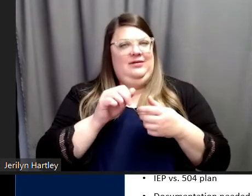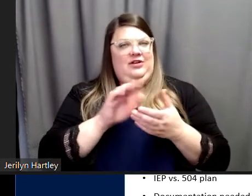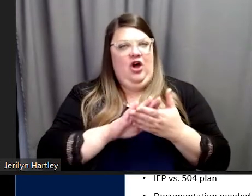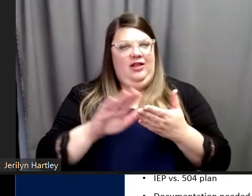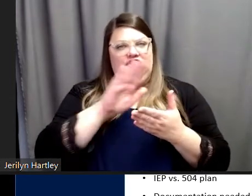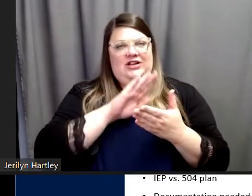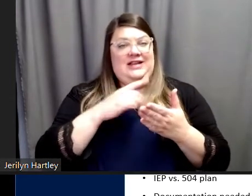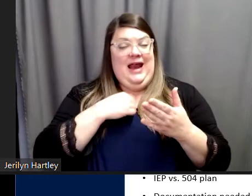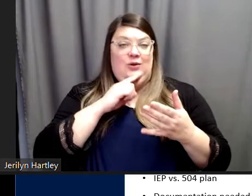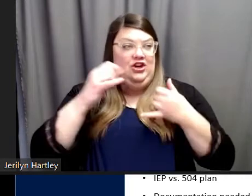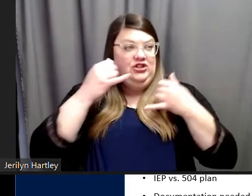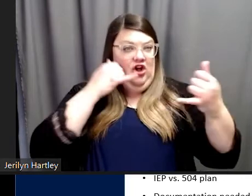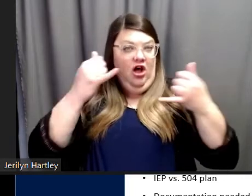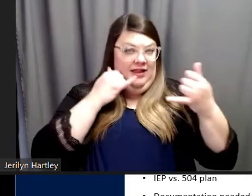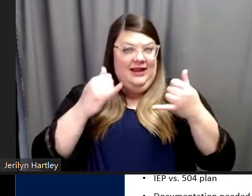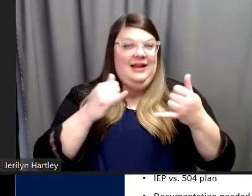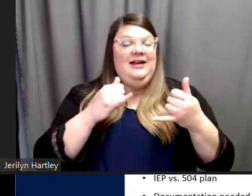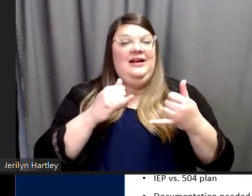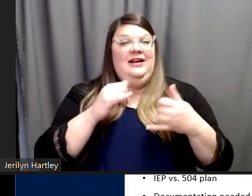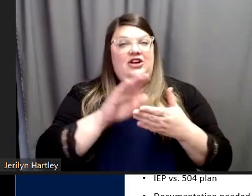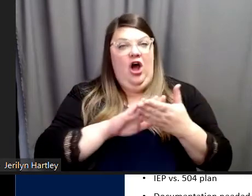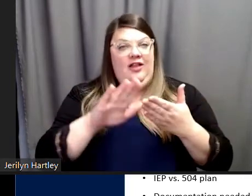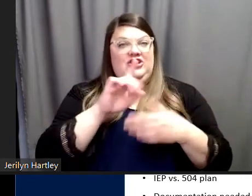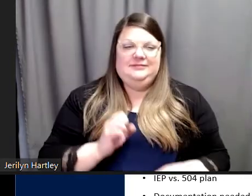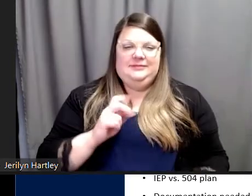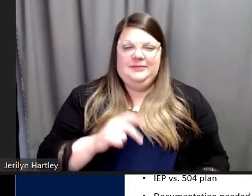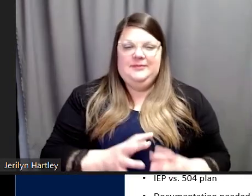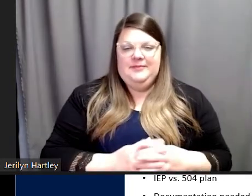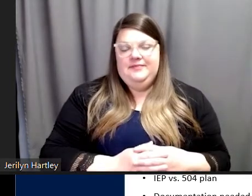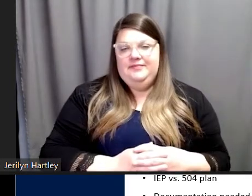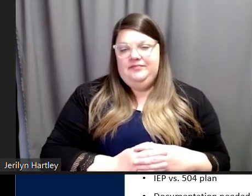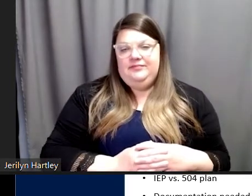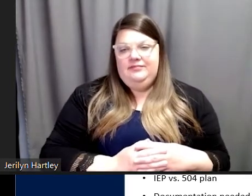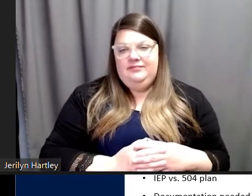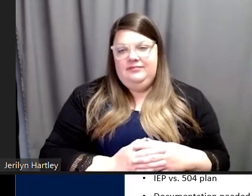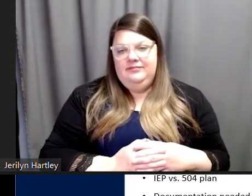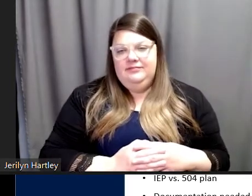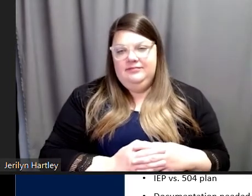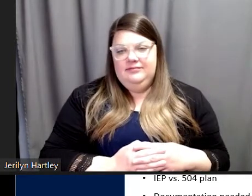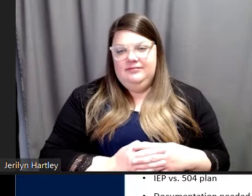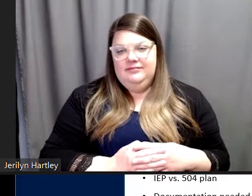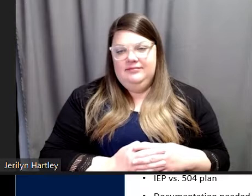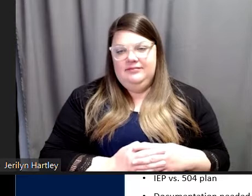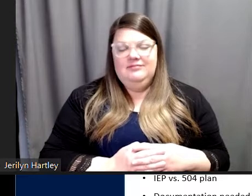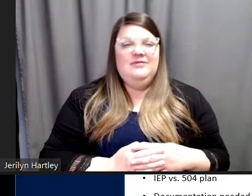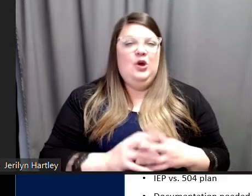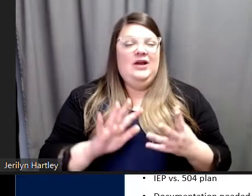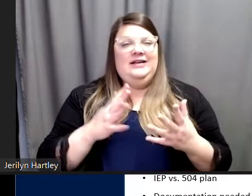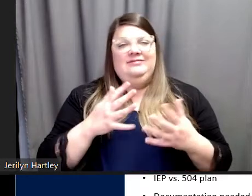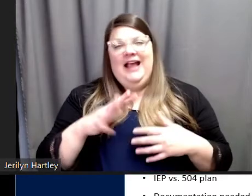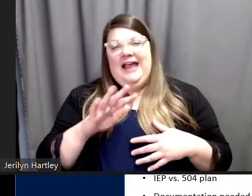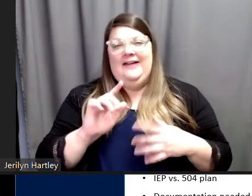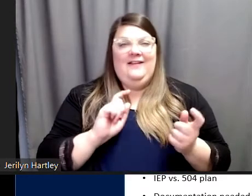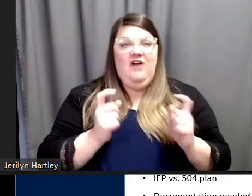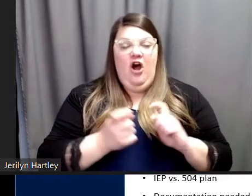college disability representatives to find out this information. So it kind of evolved into